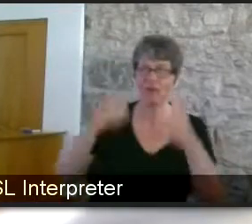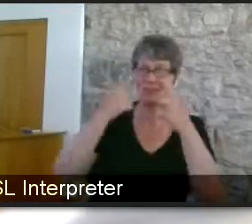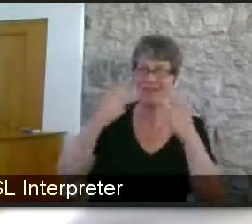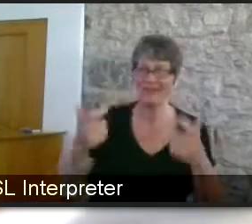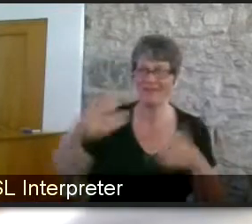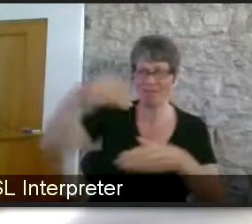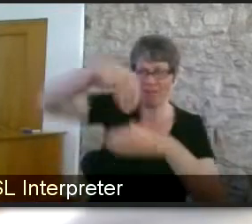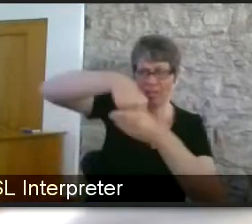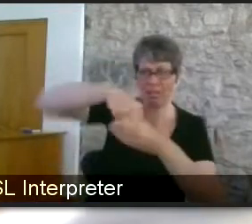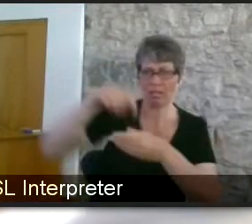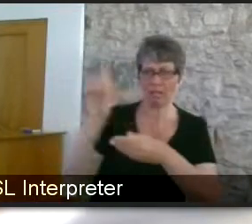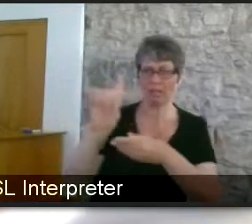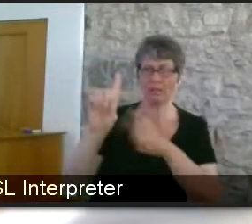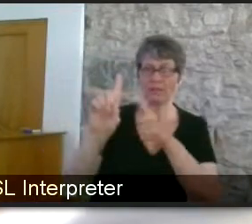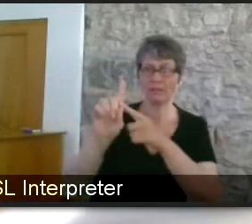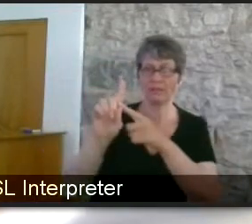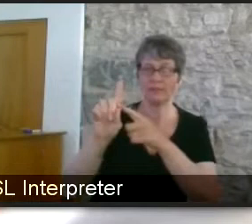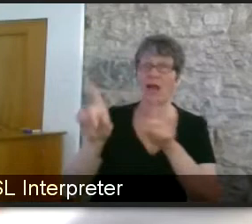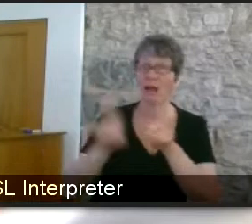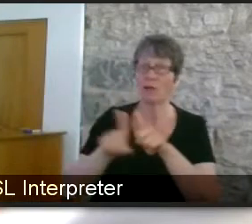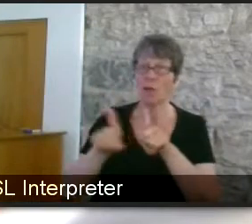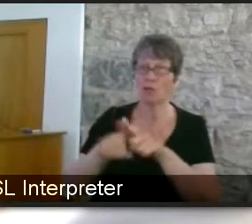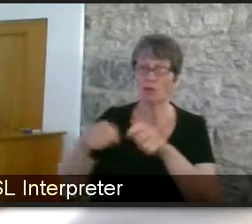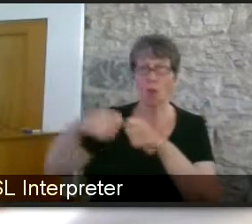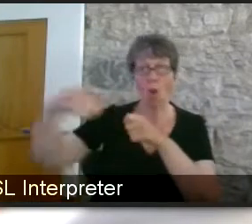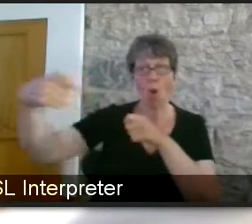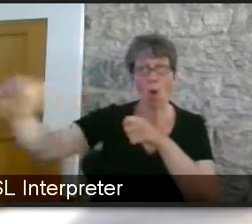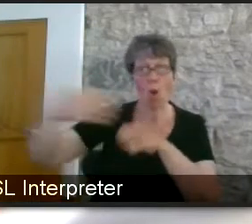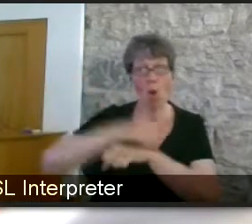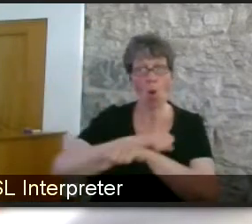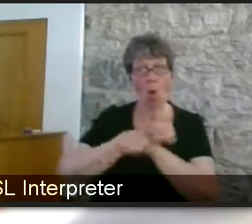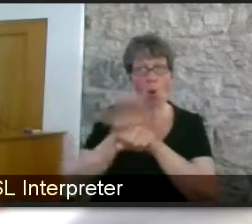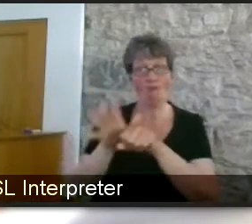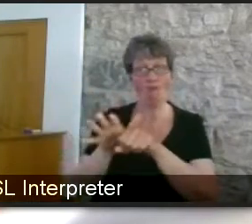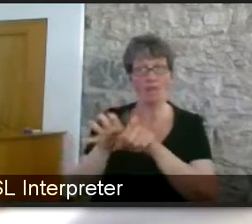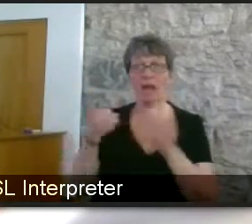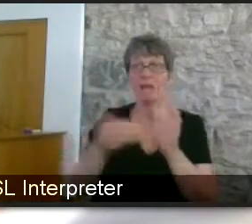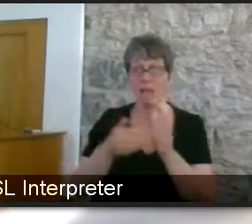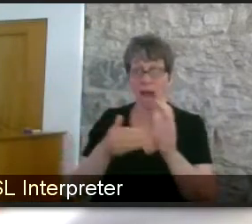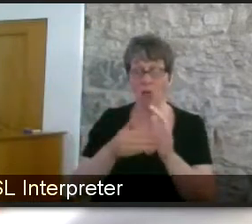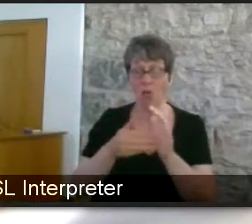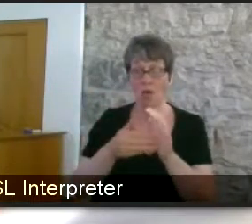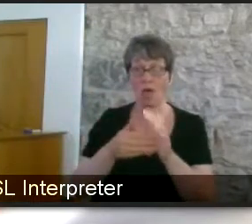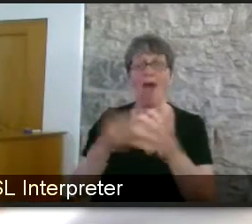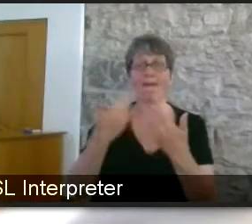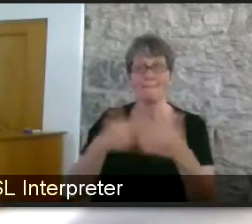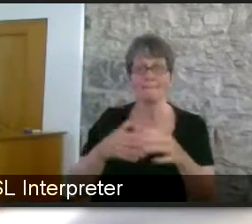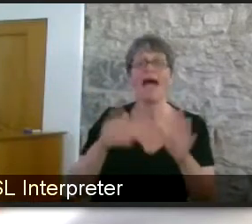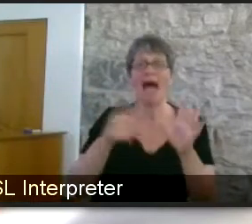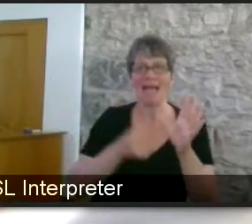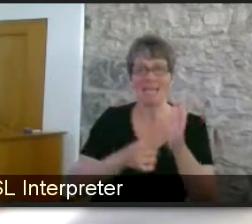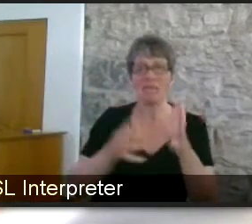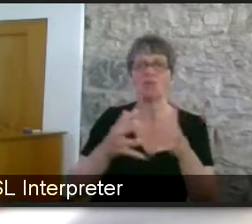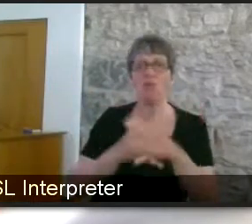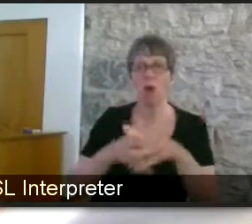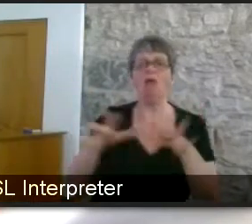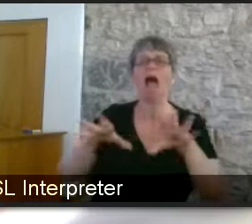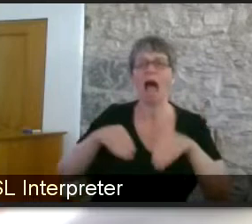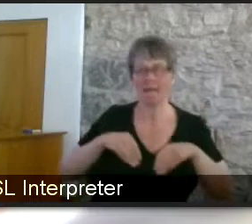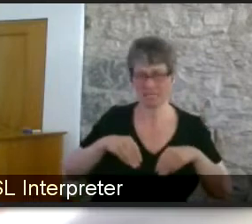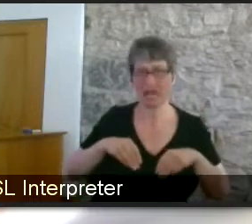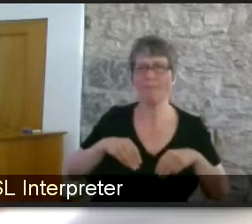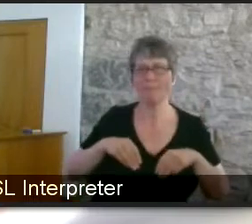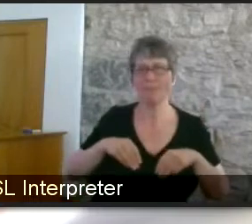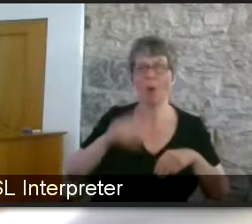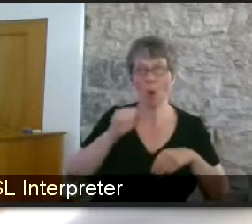also been um accepted by access to work as well so if someone is experiencing long covered um then they will be able to access support